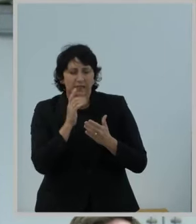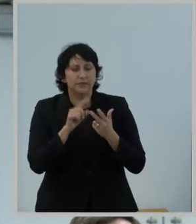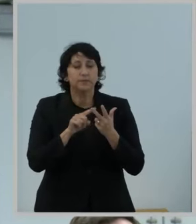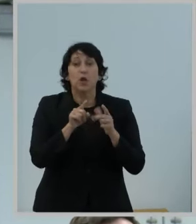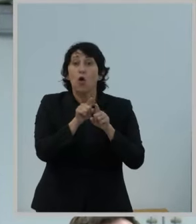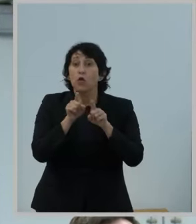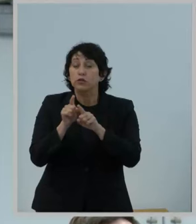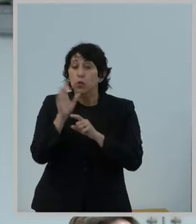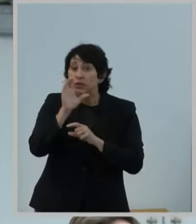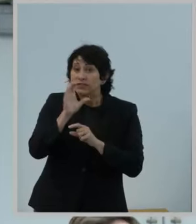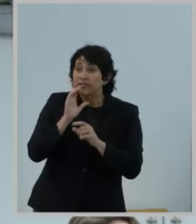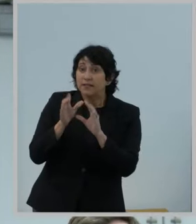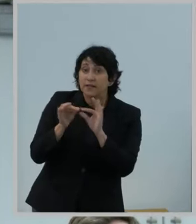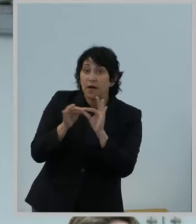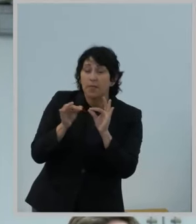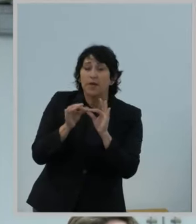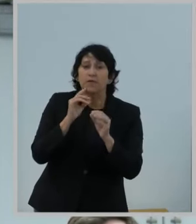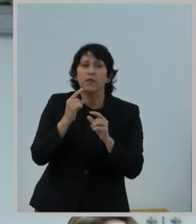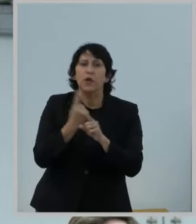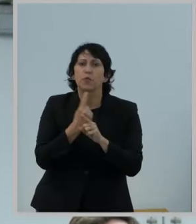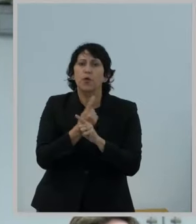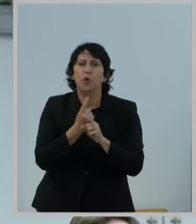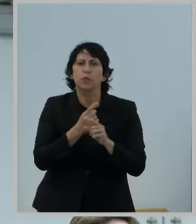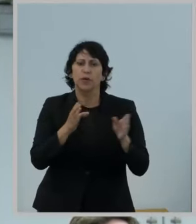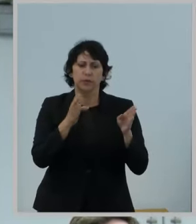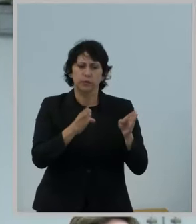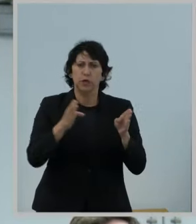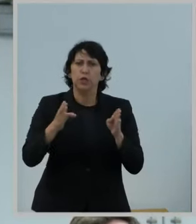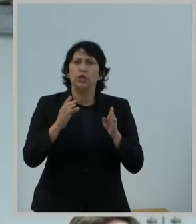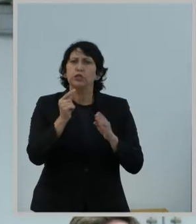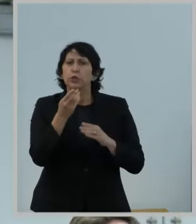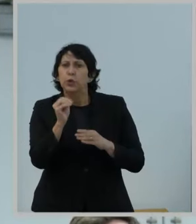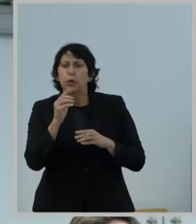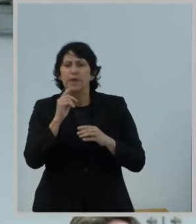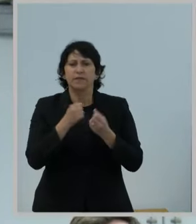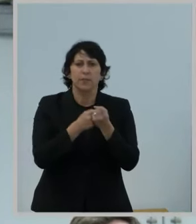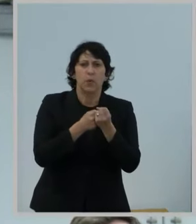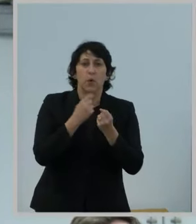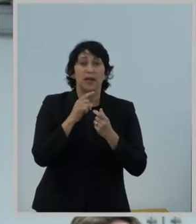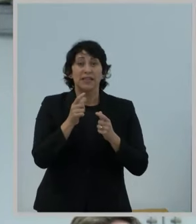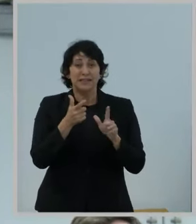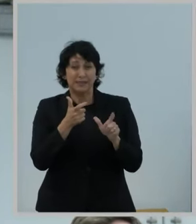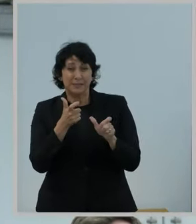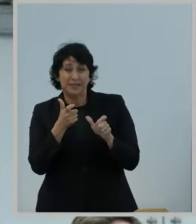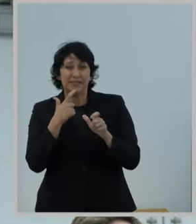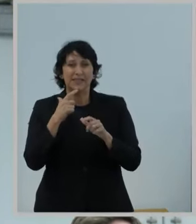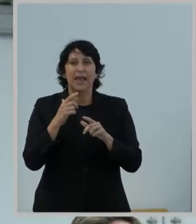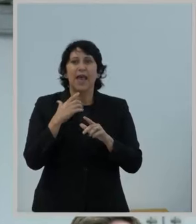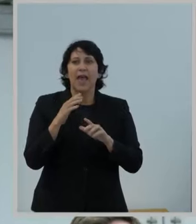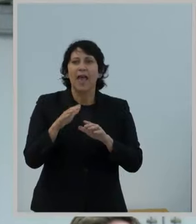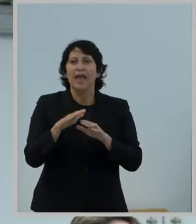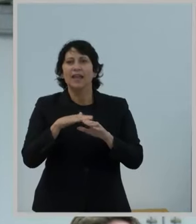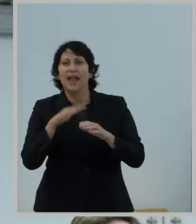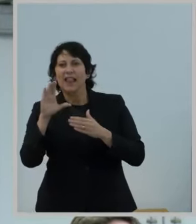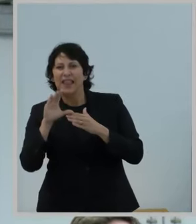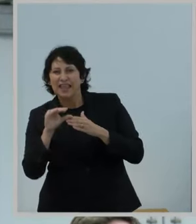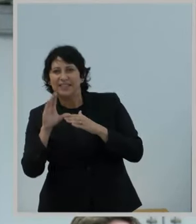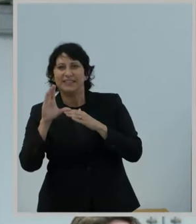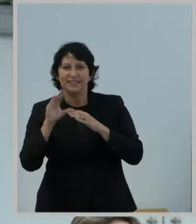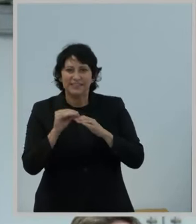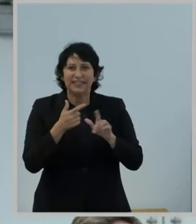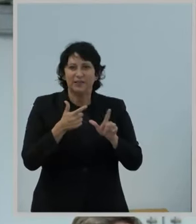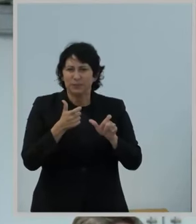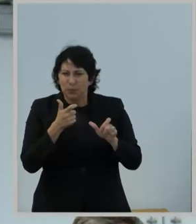also seek comment on the appropriate term of support, minimum speed, latency, and data usage requirements, adjustments to the